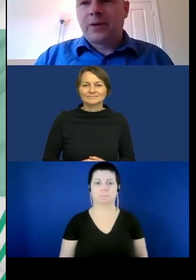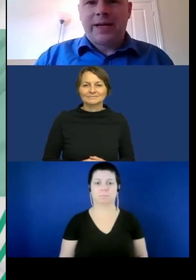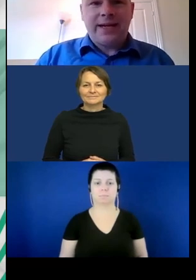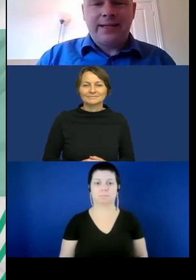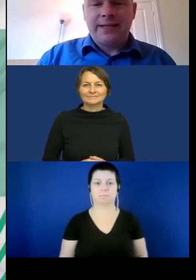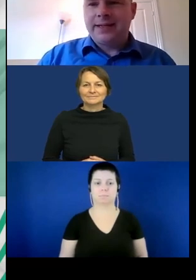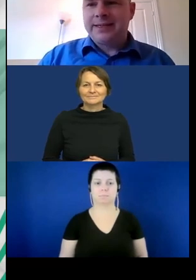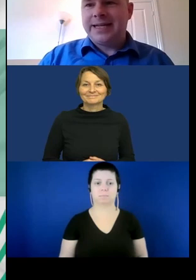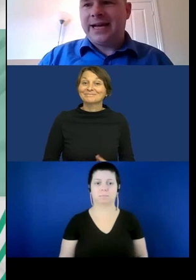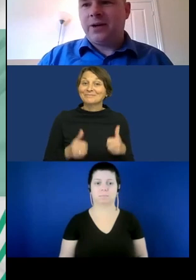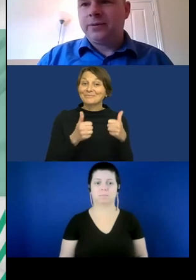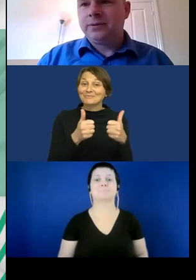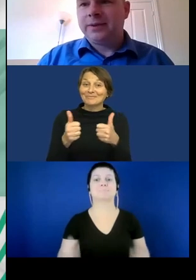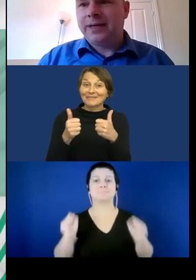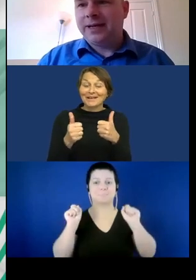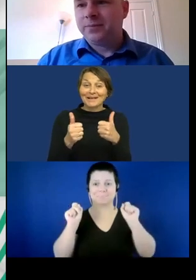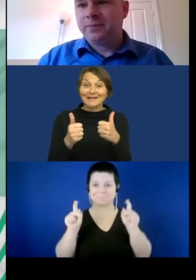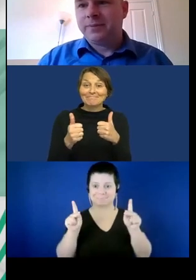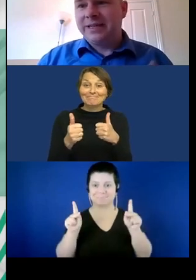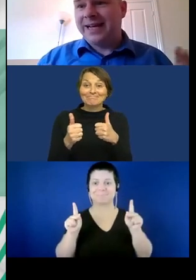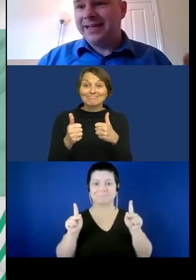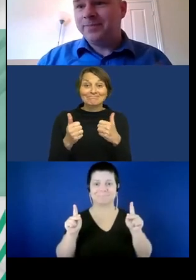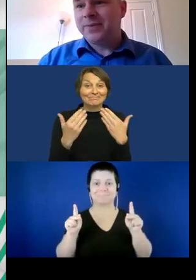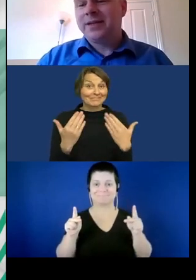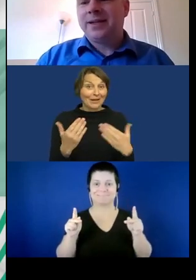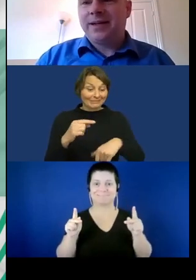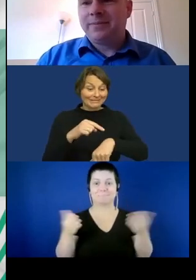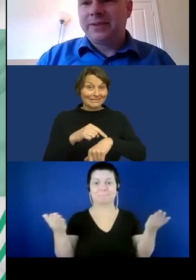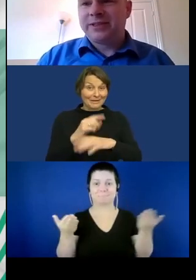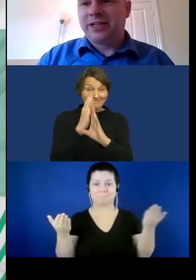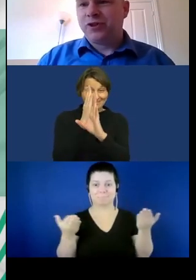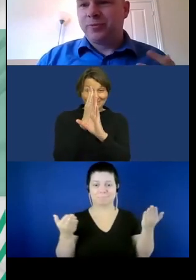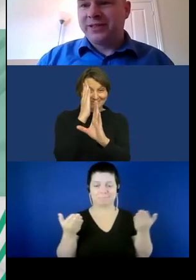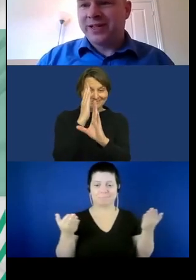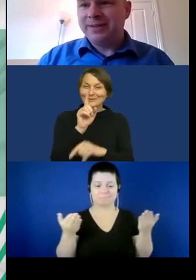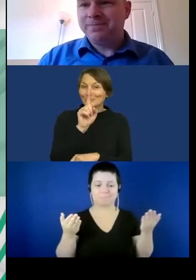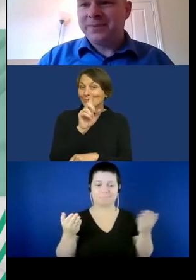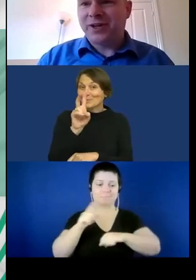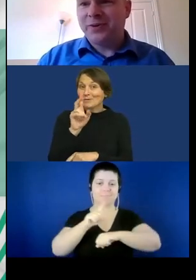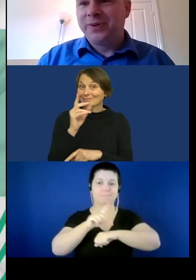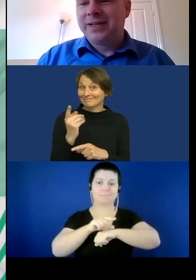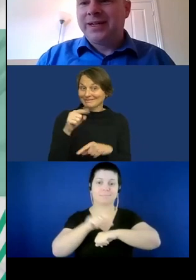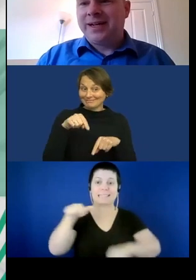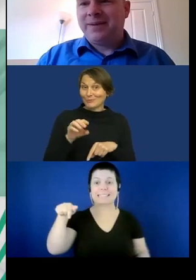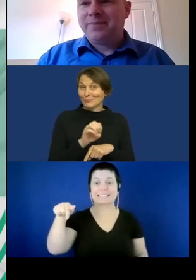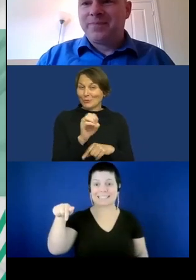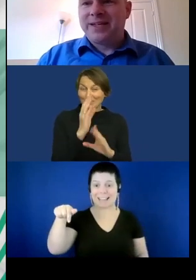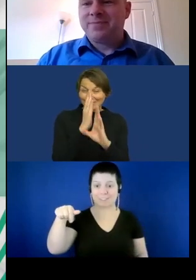OK, it is now midday Central European time, so